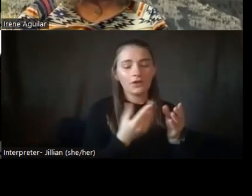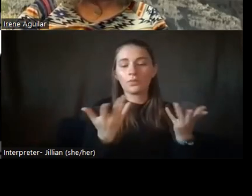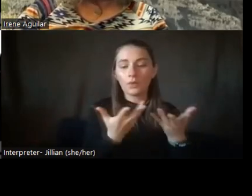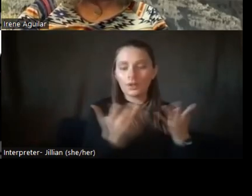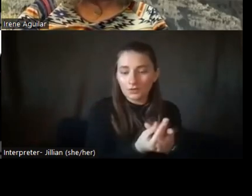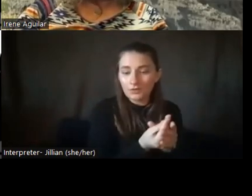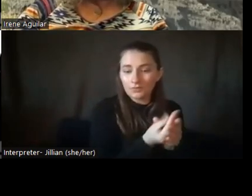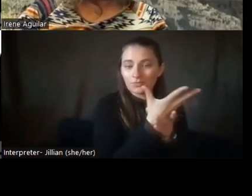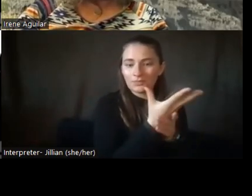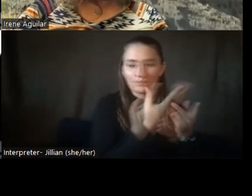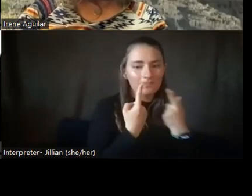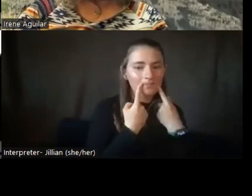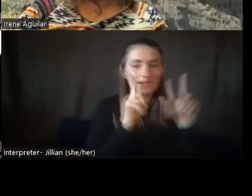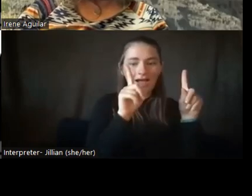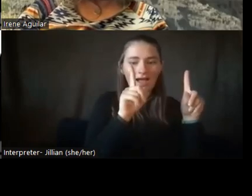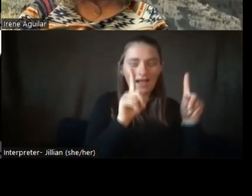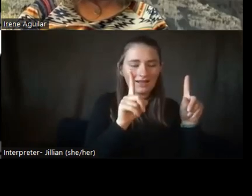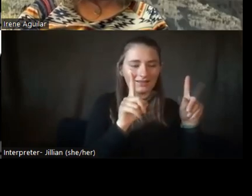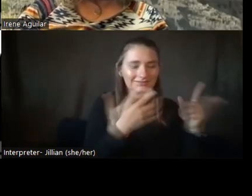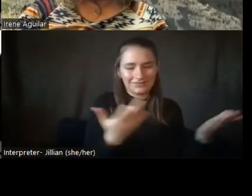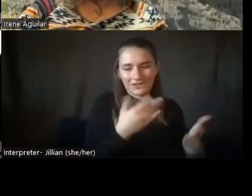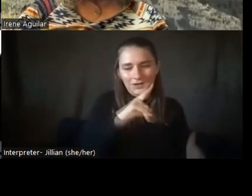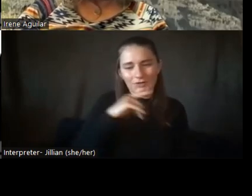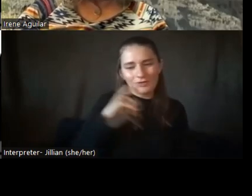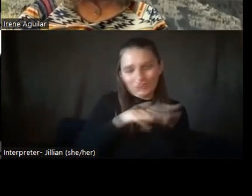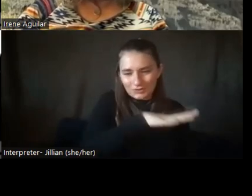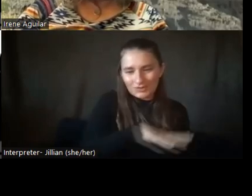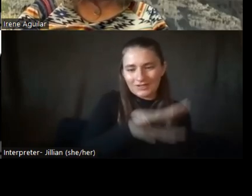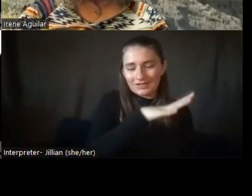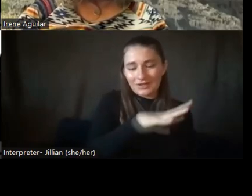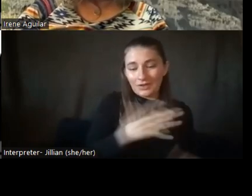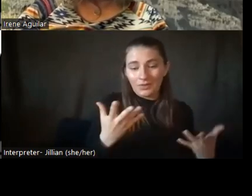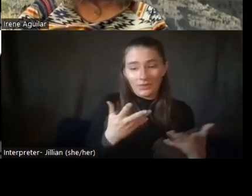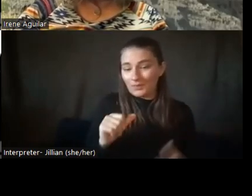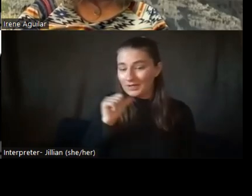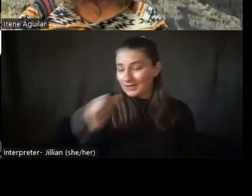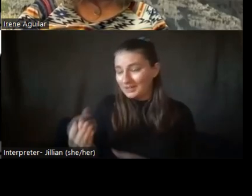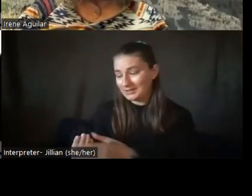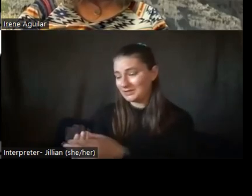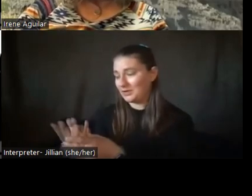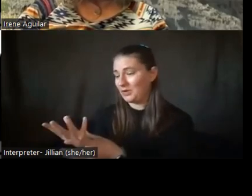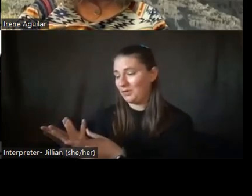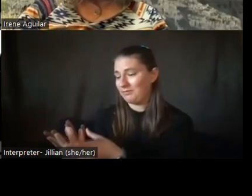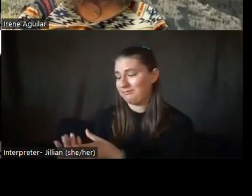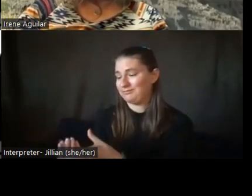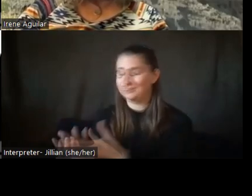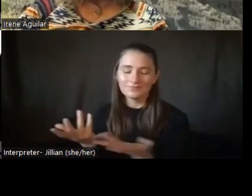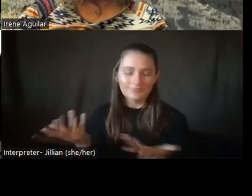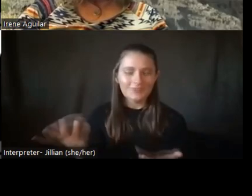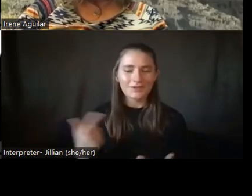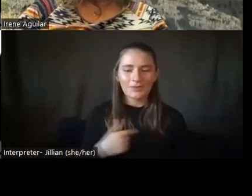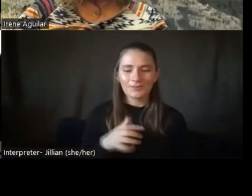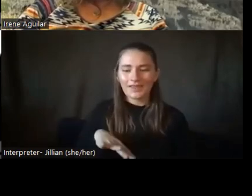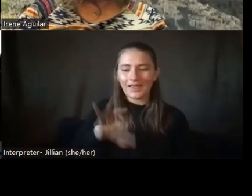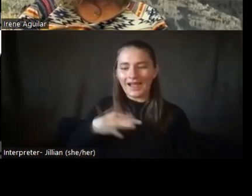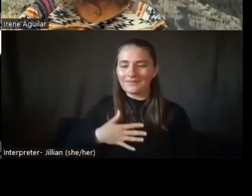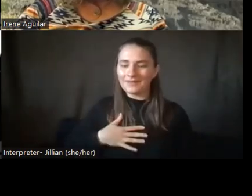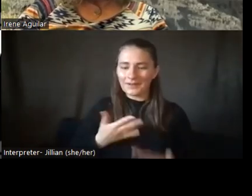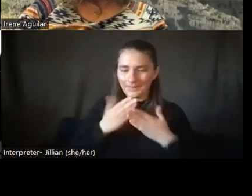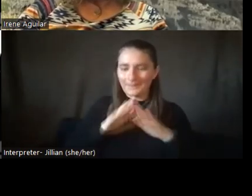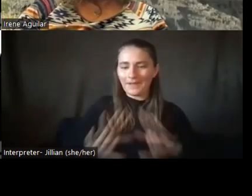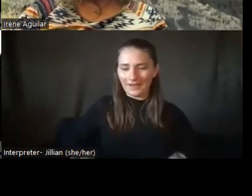So what grows, grows and what doesn't, doesn't. So, um, I'm just, I just find my peace that way, you know,